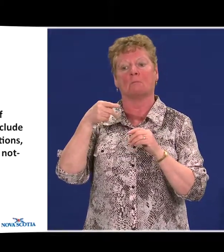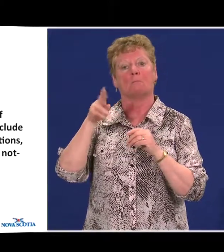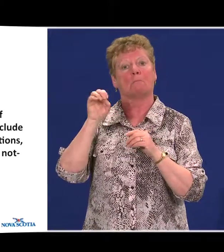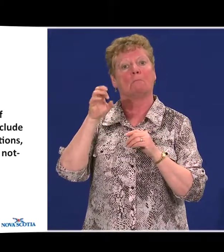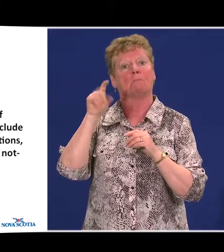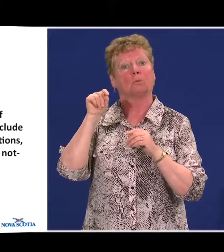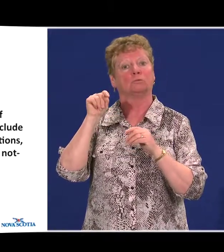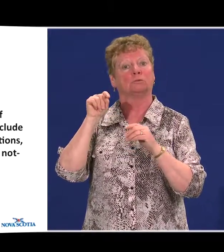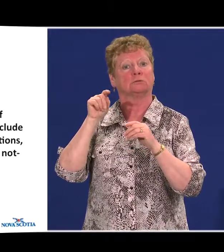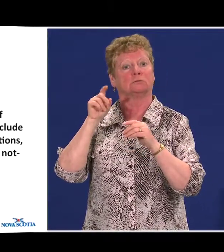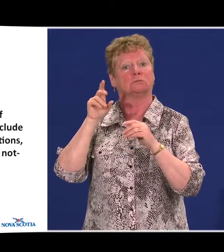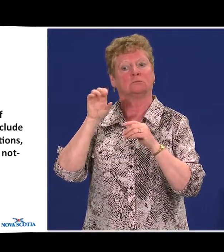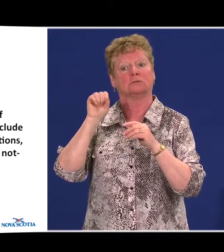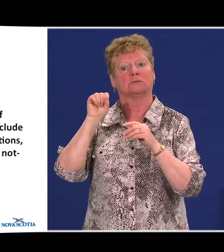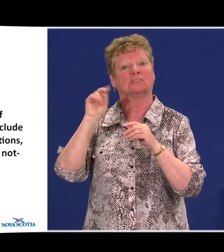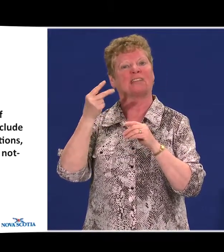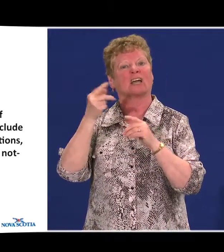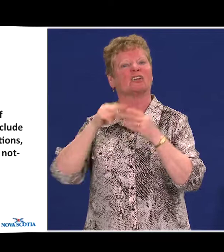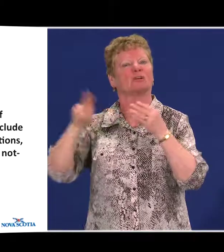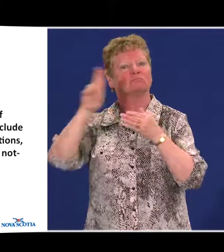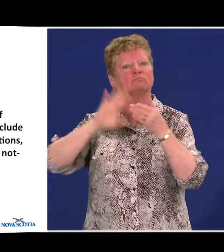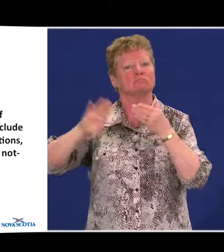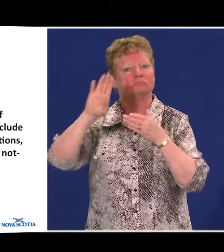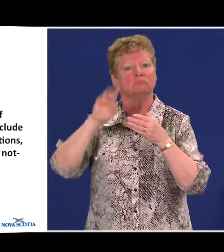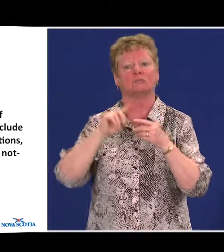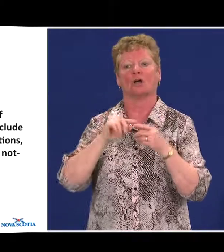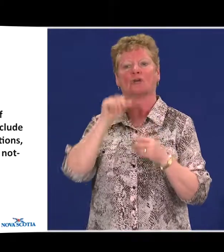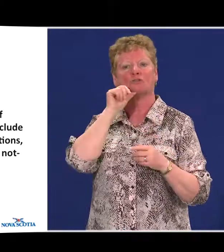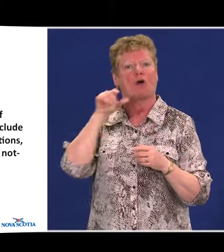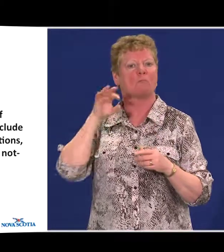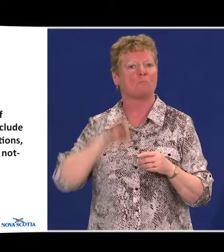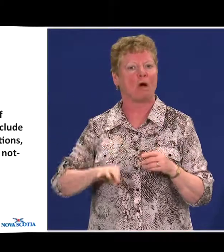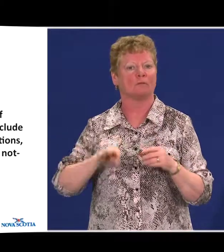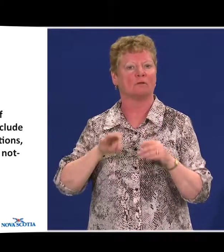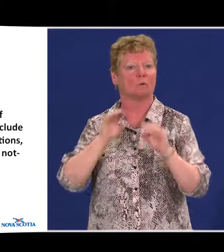business sector, and not-for-profit organizations.